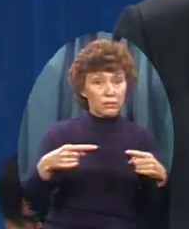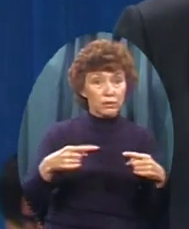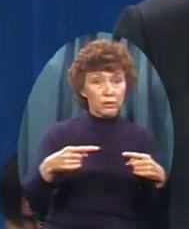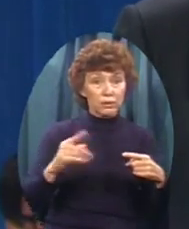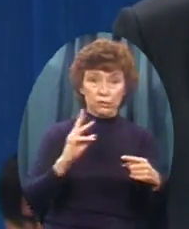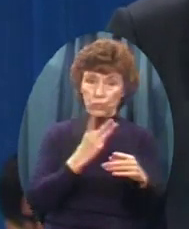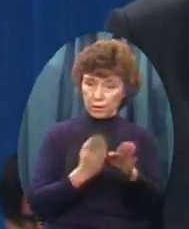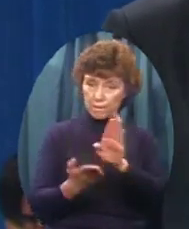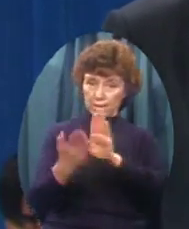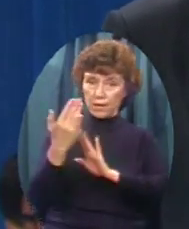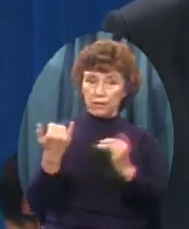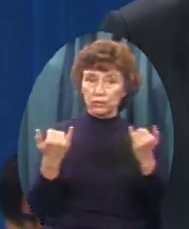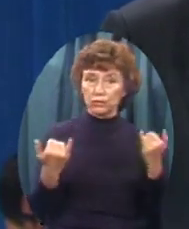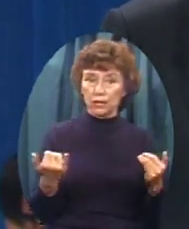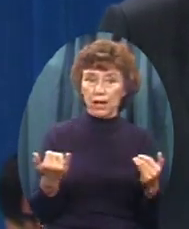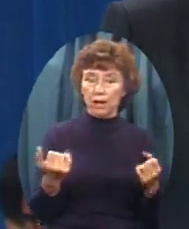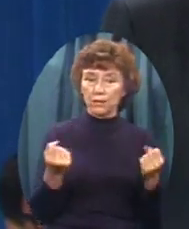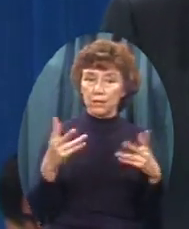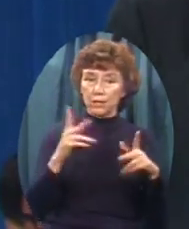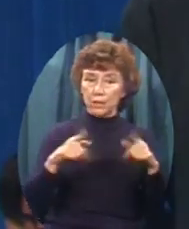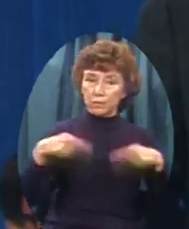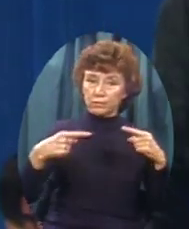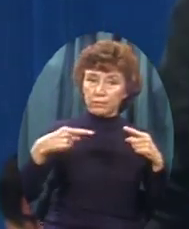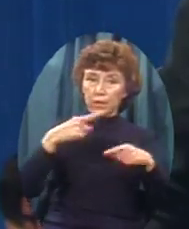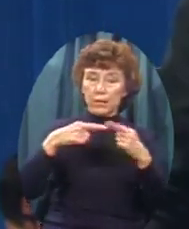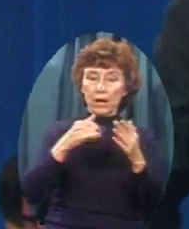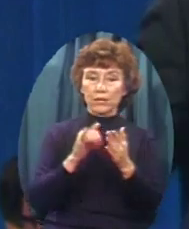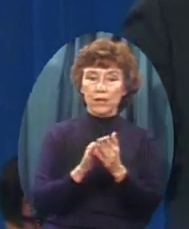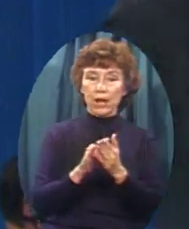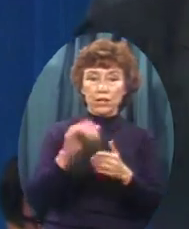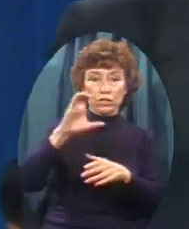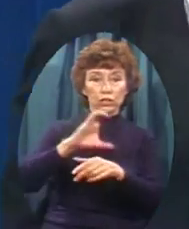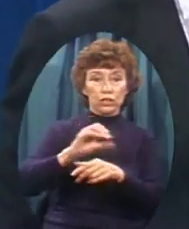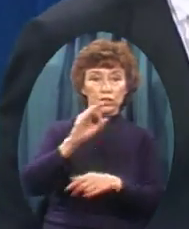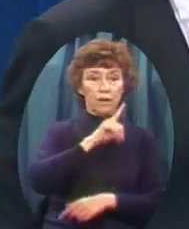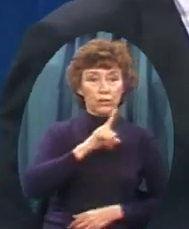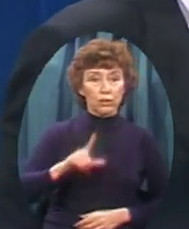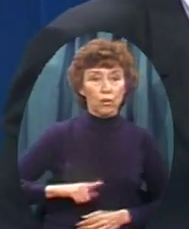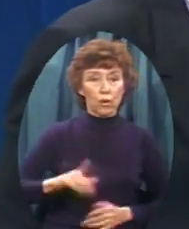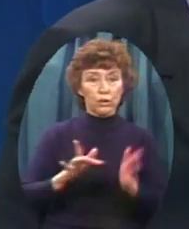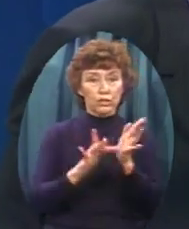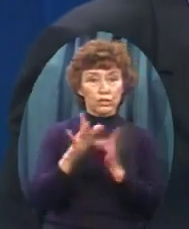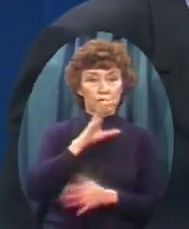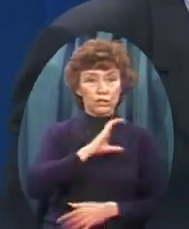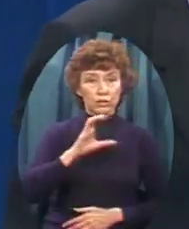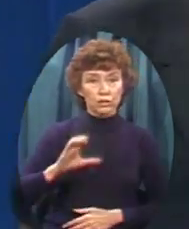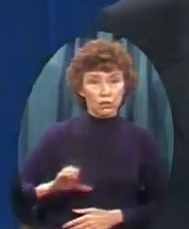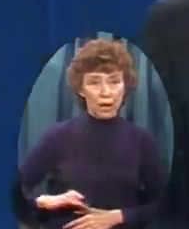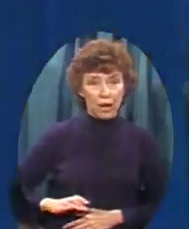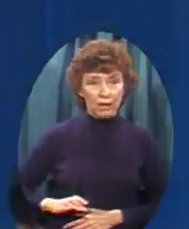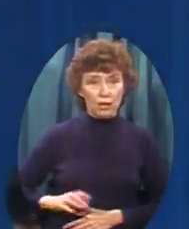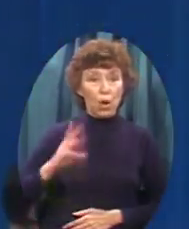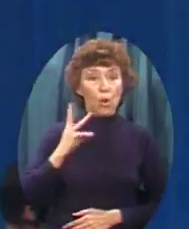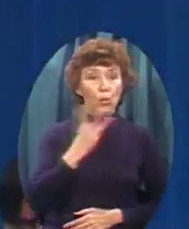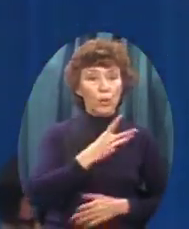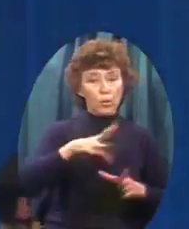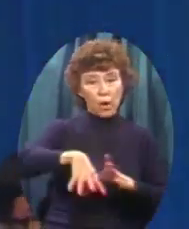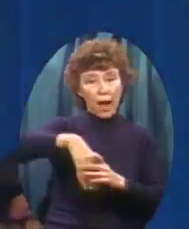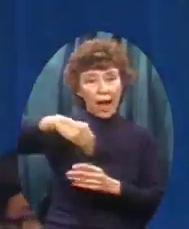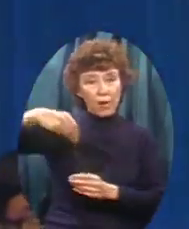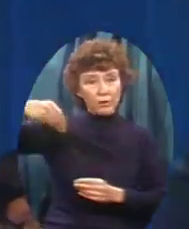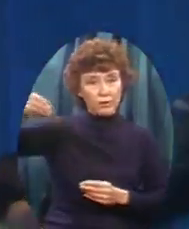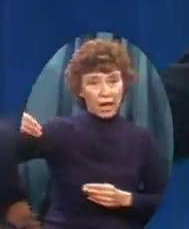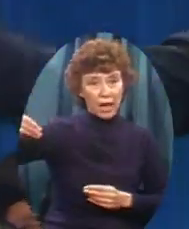out there There's no question about it And the church Of the Lord Jesus Christ Grafted in We were outsiders Aliens